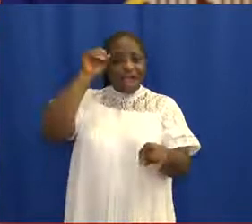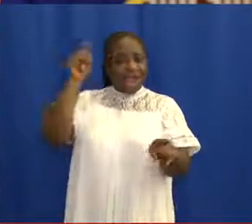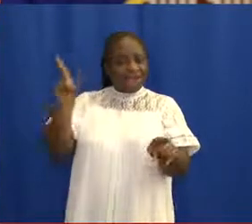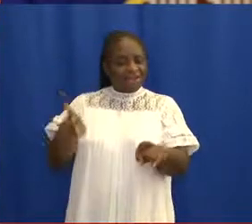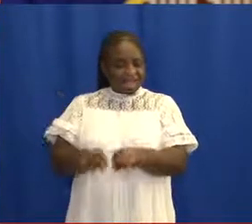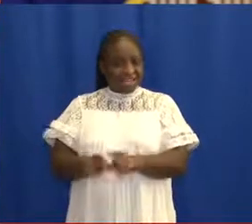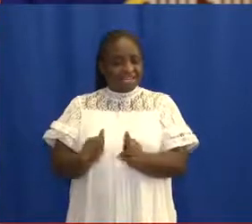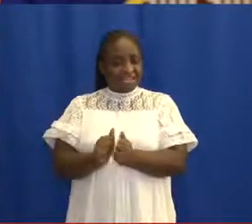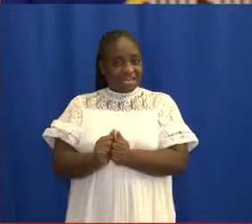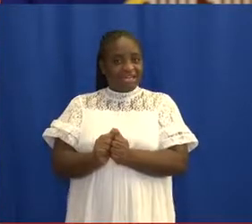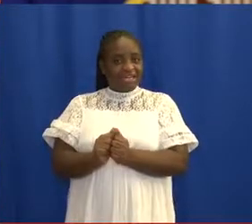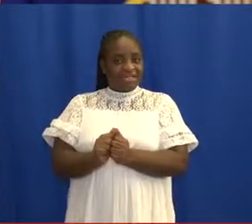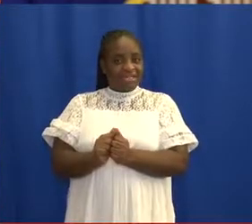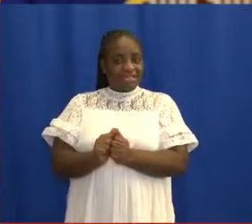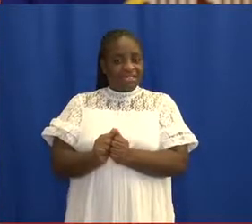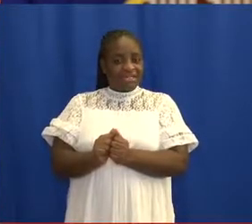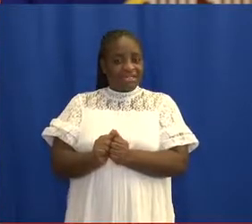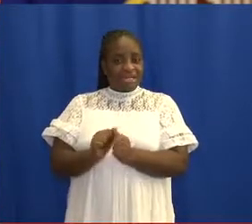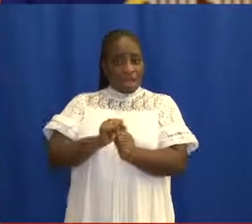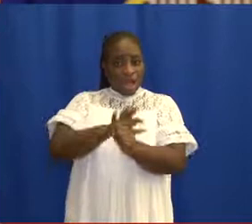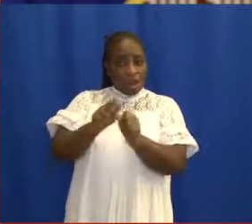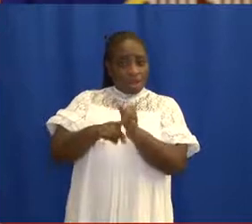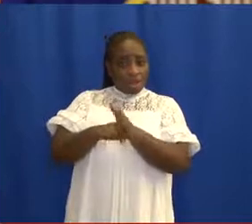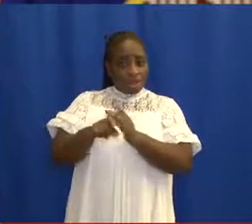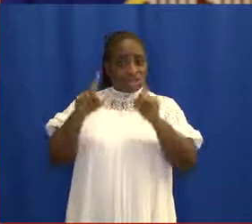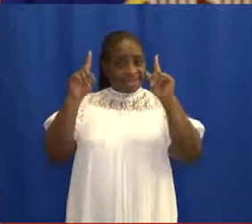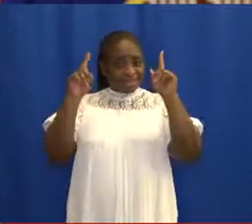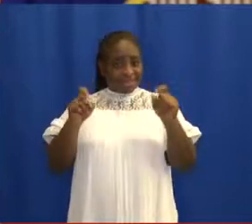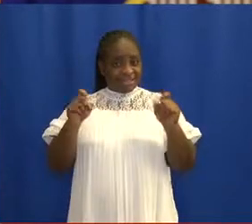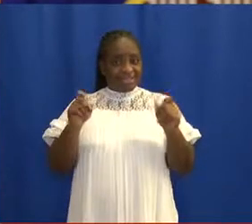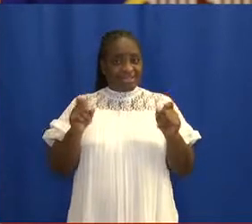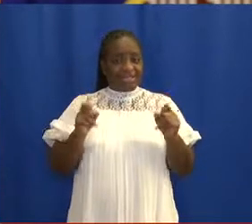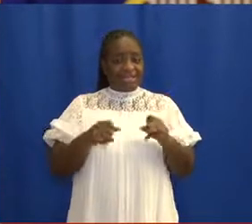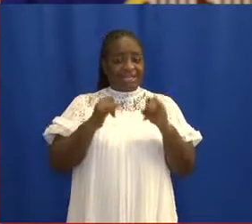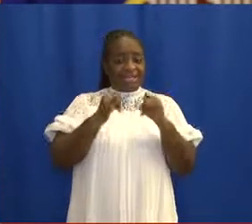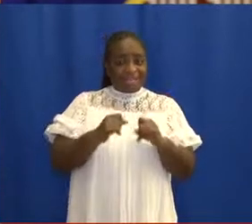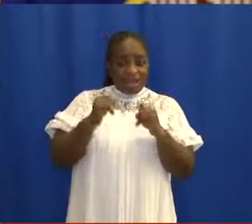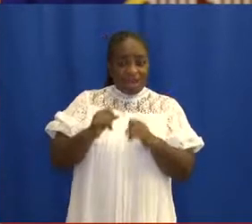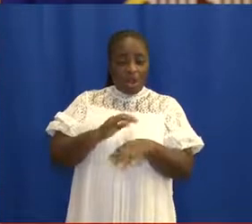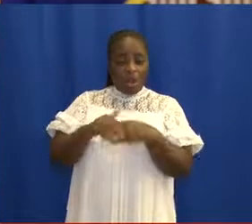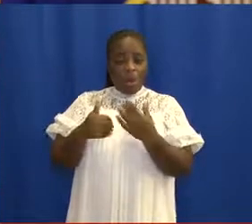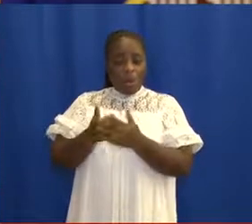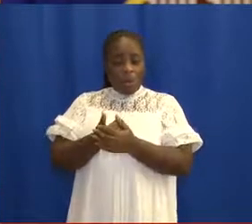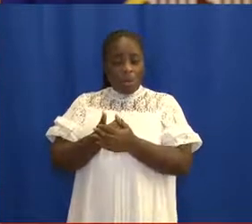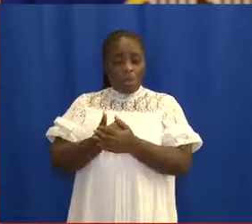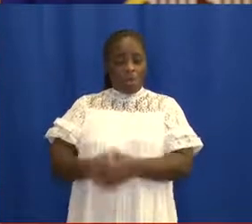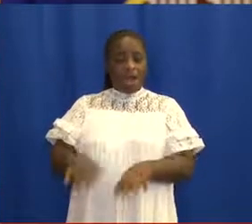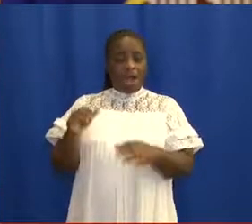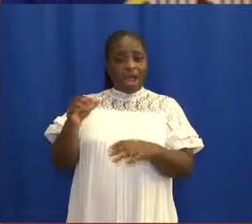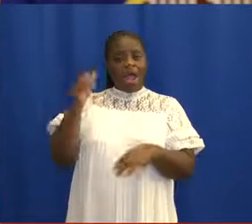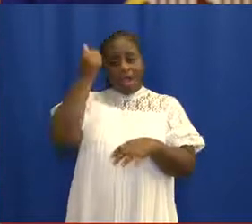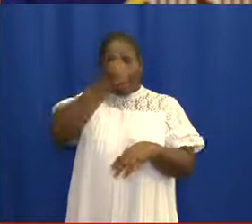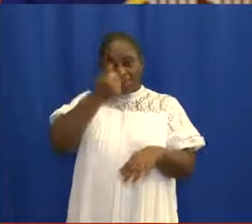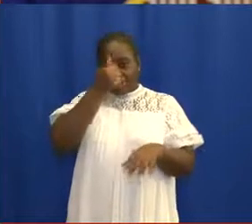it was agreed that the cost of the COVID tests for inbound ECOWAS nationals